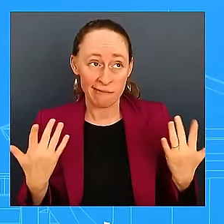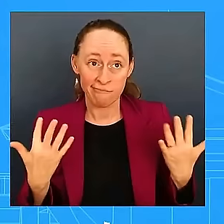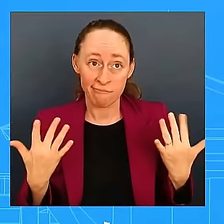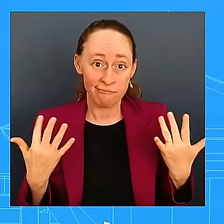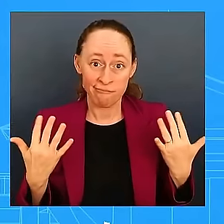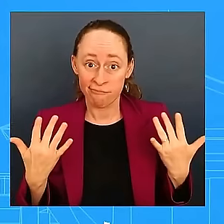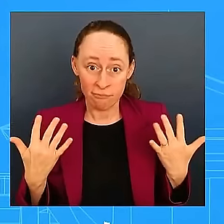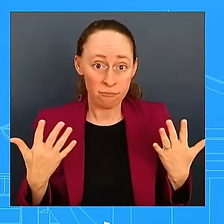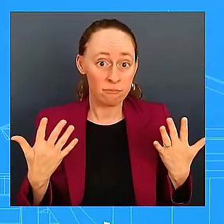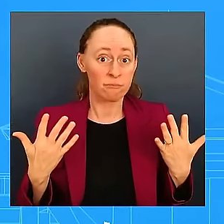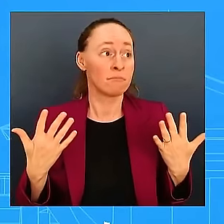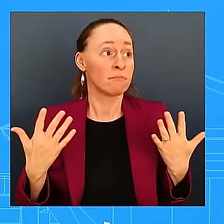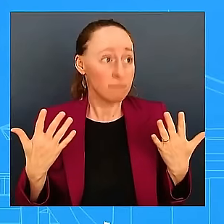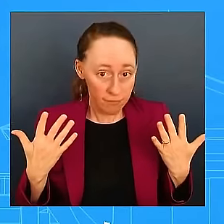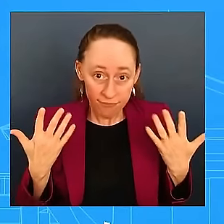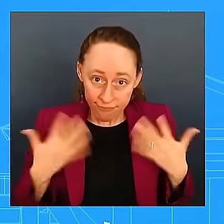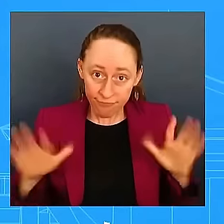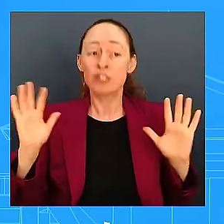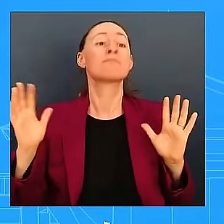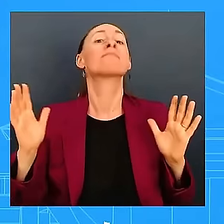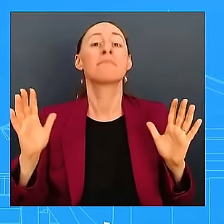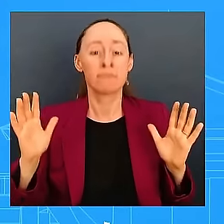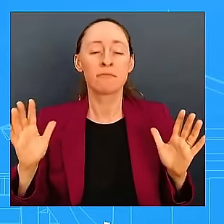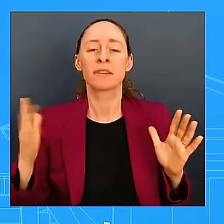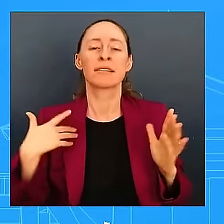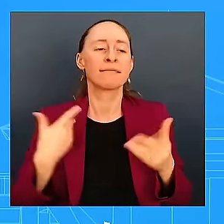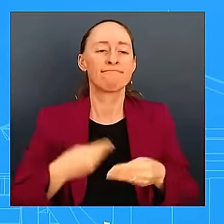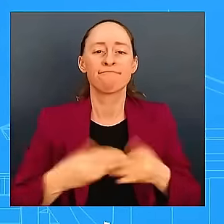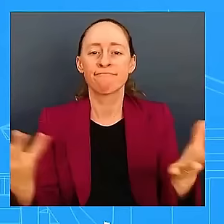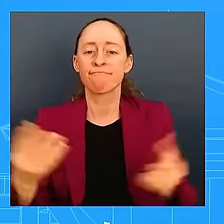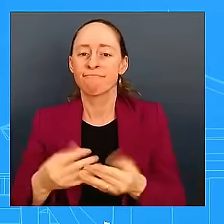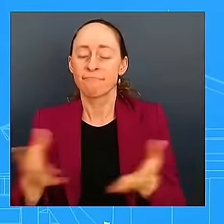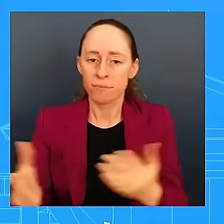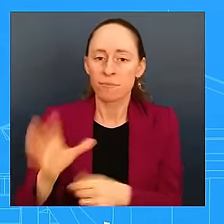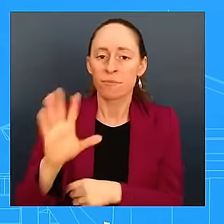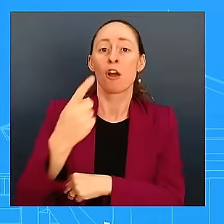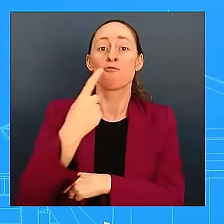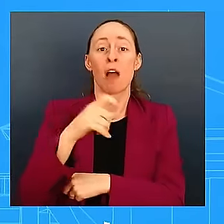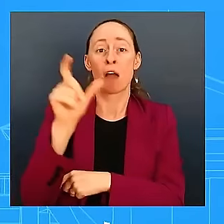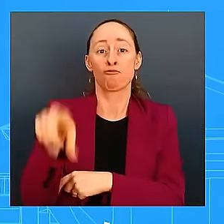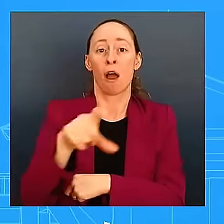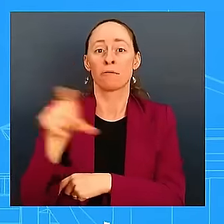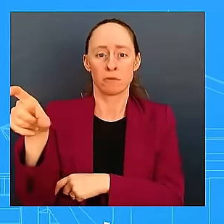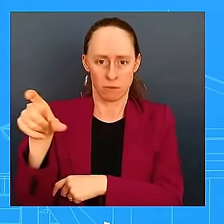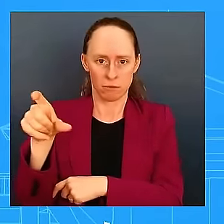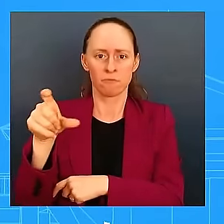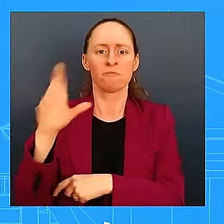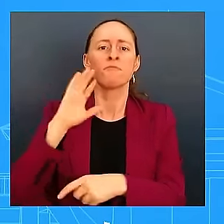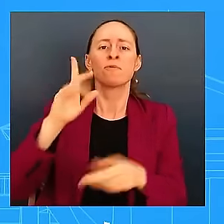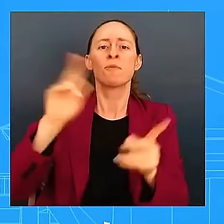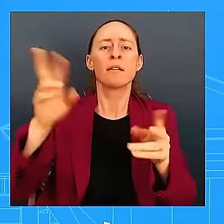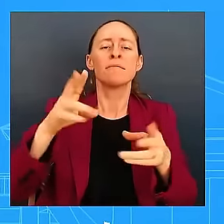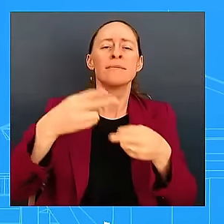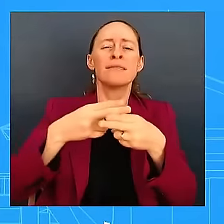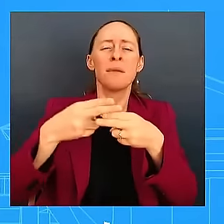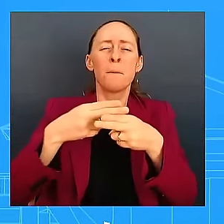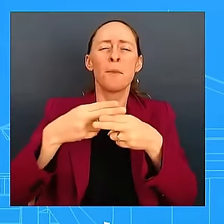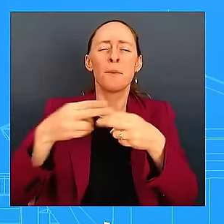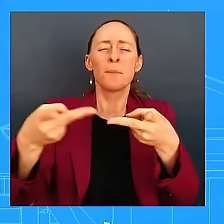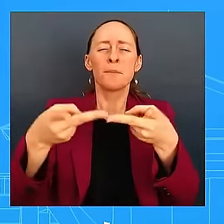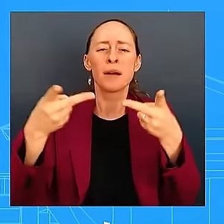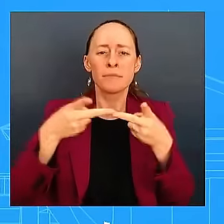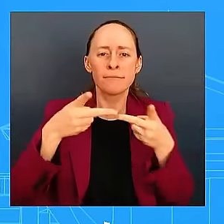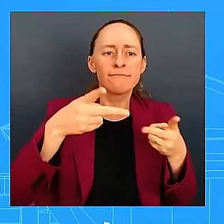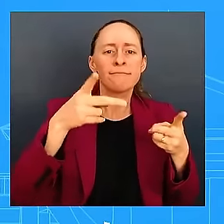actively standing up shelters in areas that are expected to see and feel the impacts from Helene. My regional